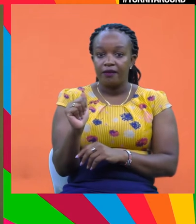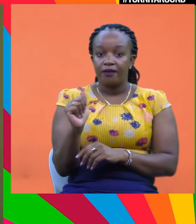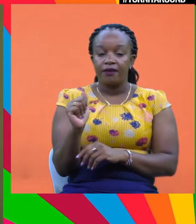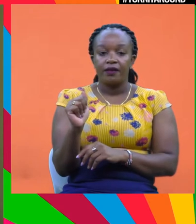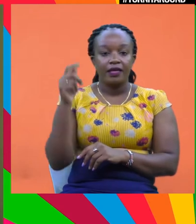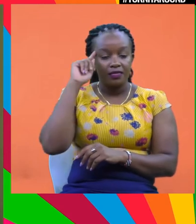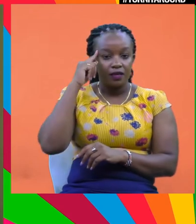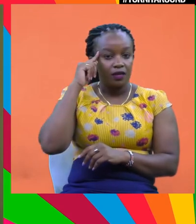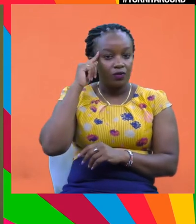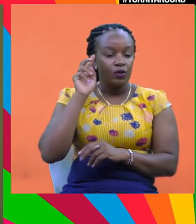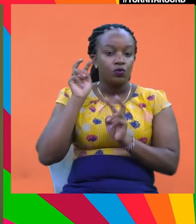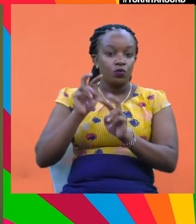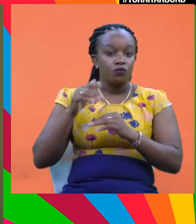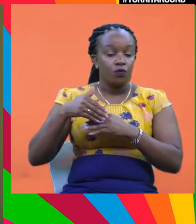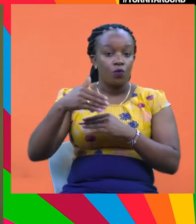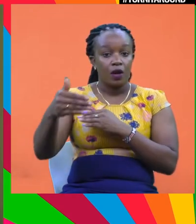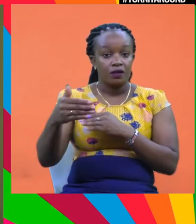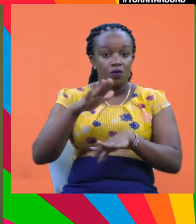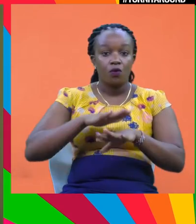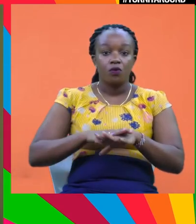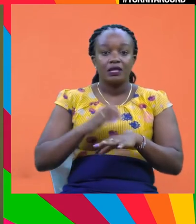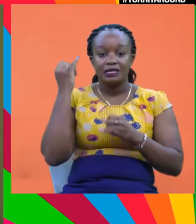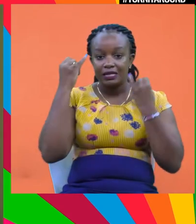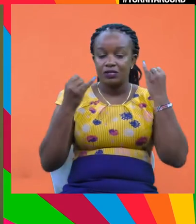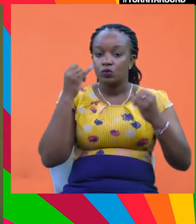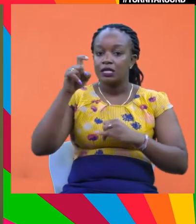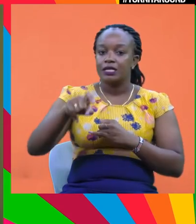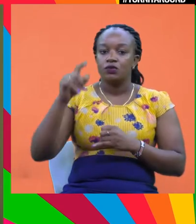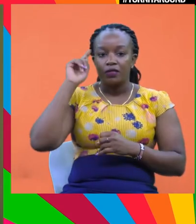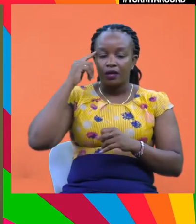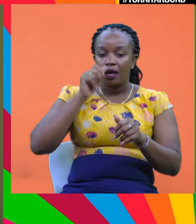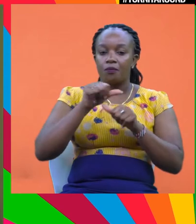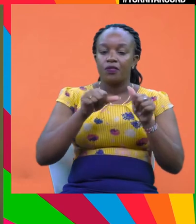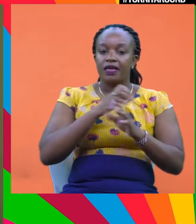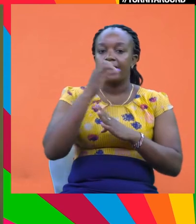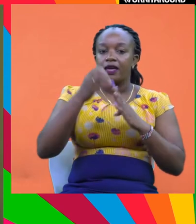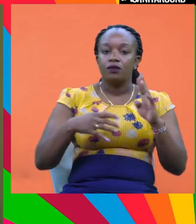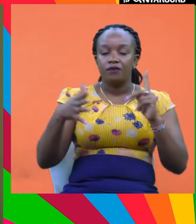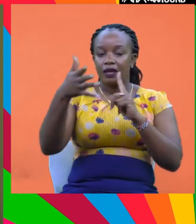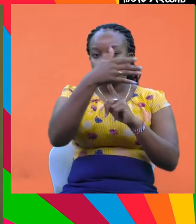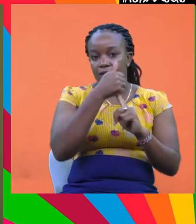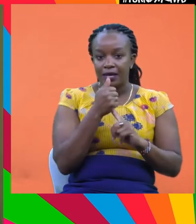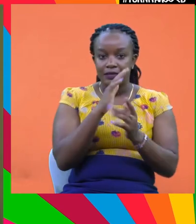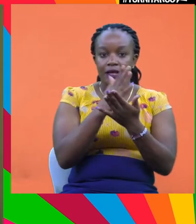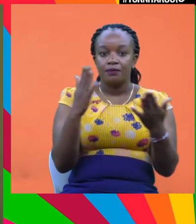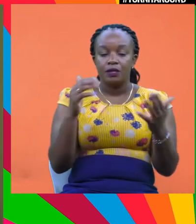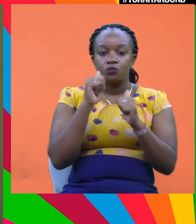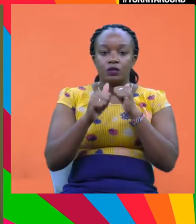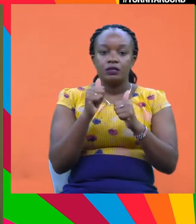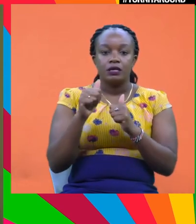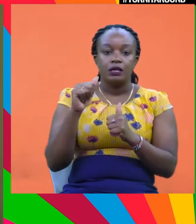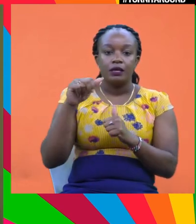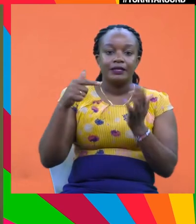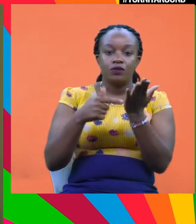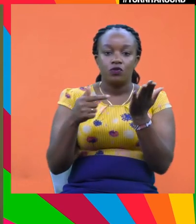where I think a forward looking car make and its investors really needs to think about the end of the combustion engine simply by what we are